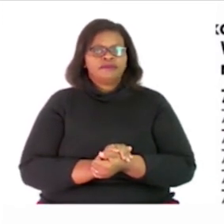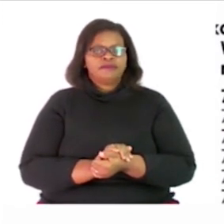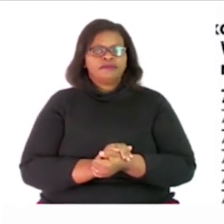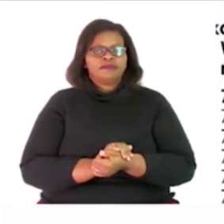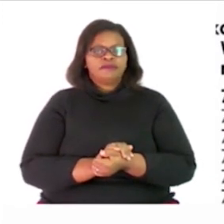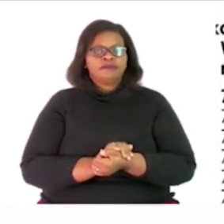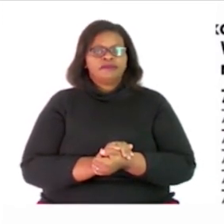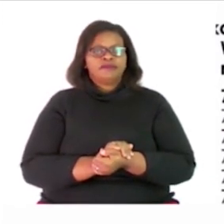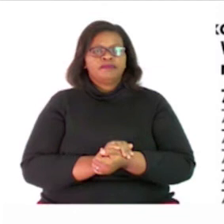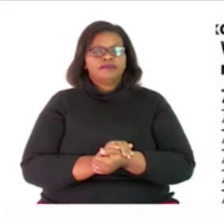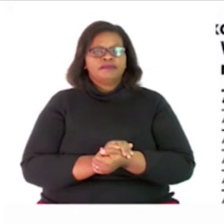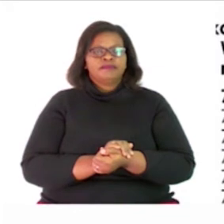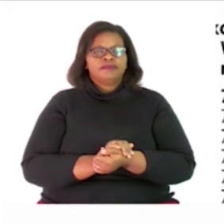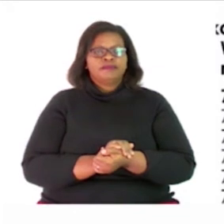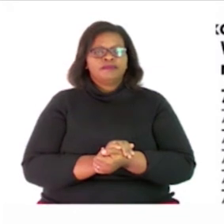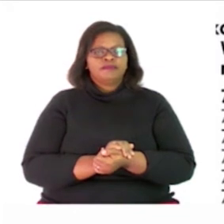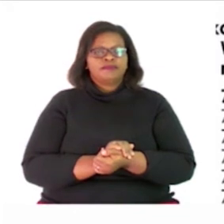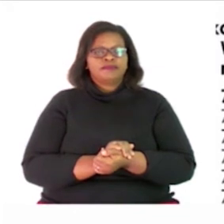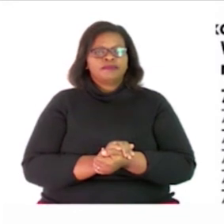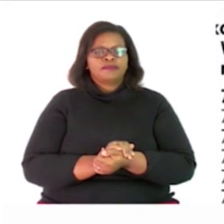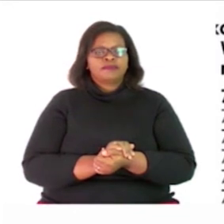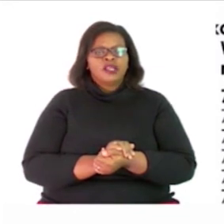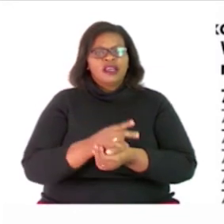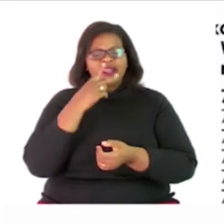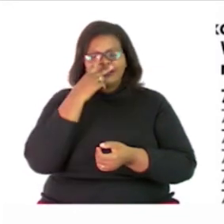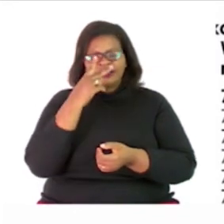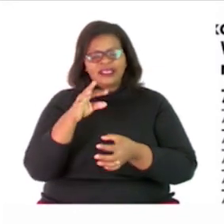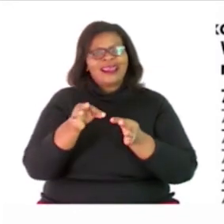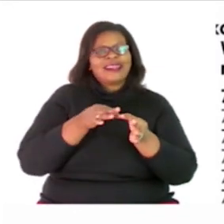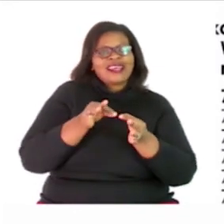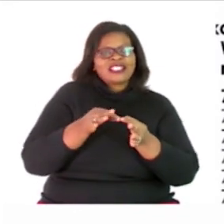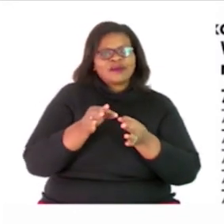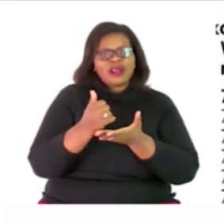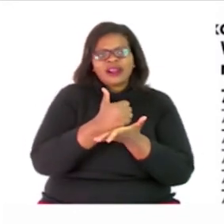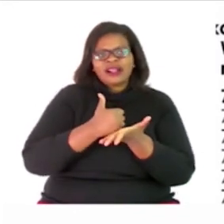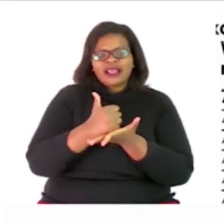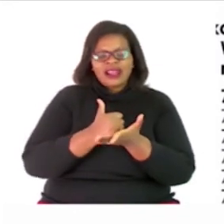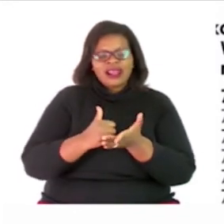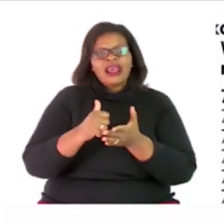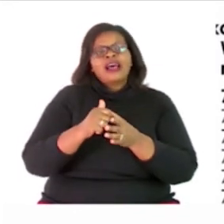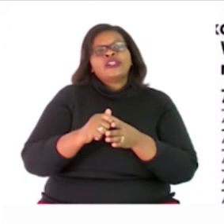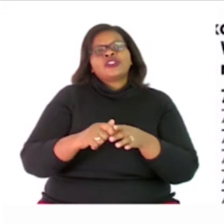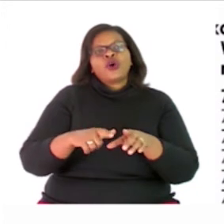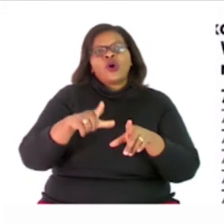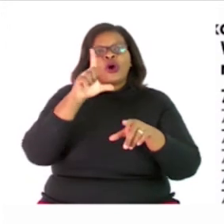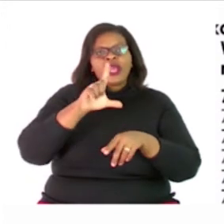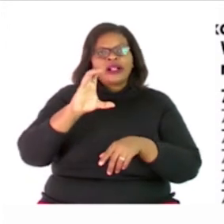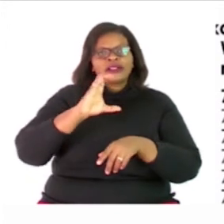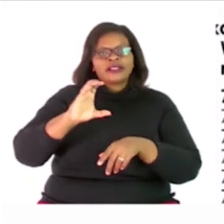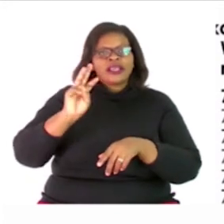LCM now let's define what the lowest common multiple is